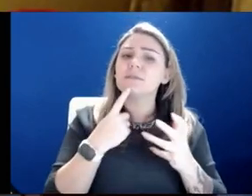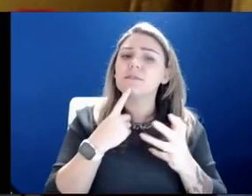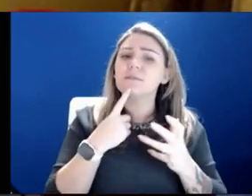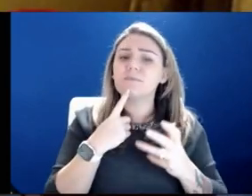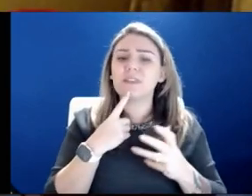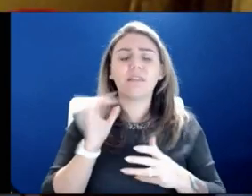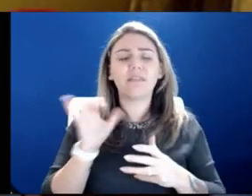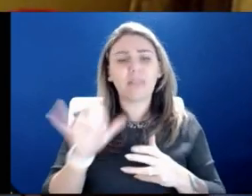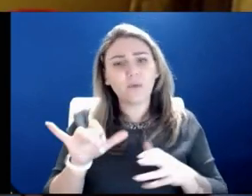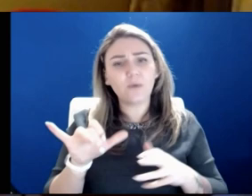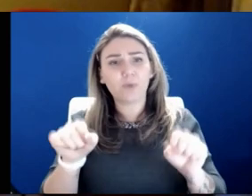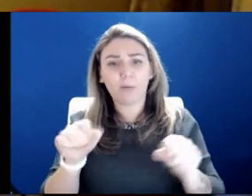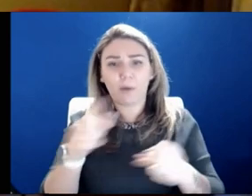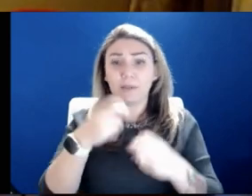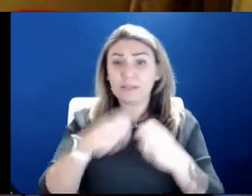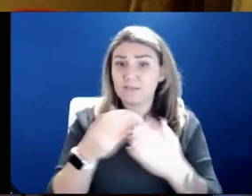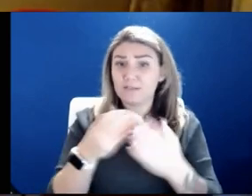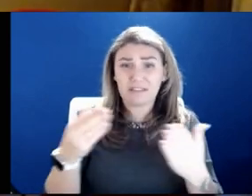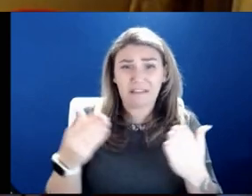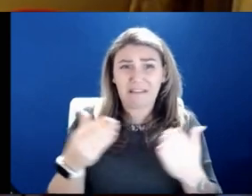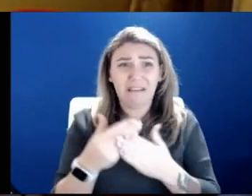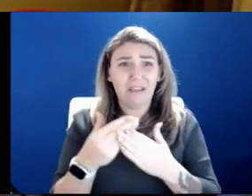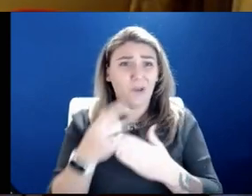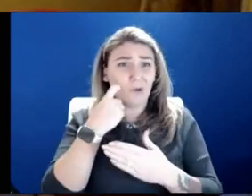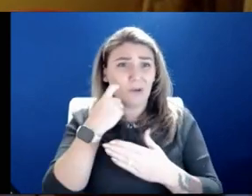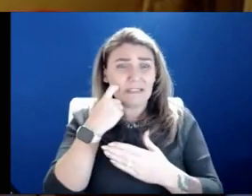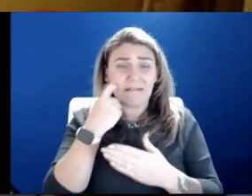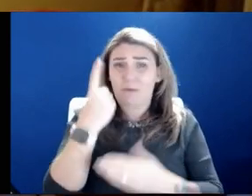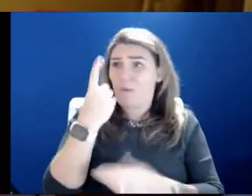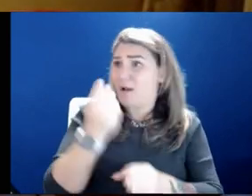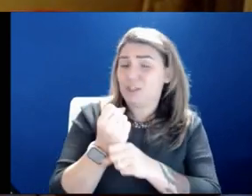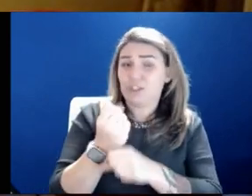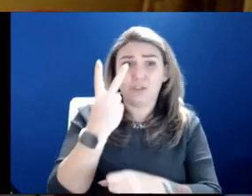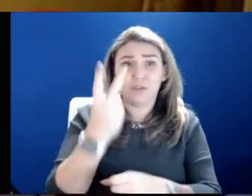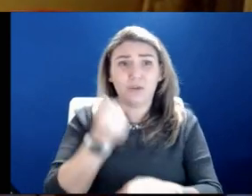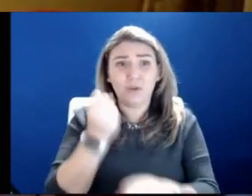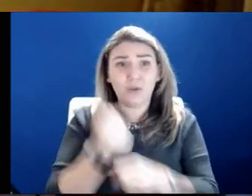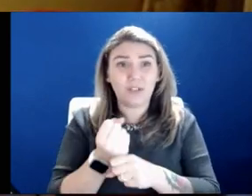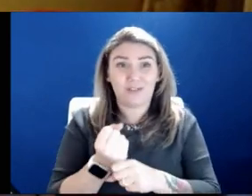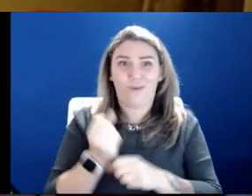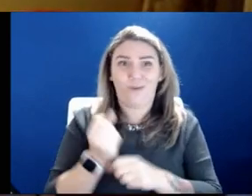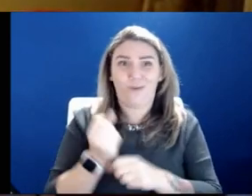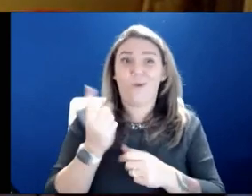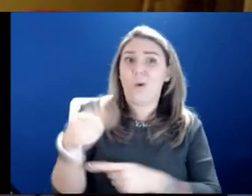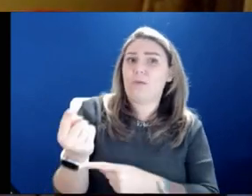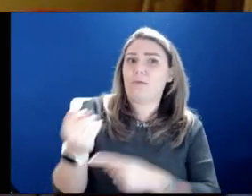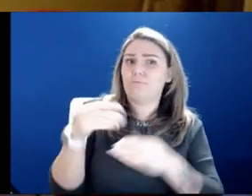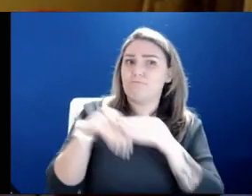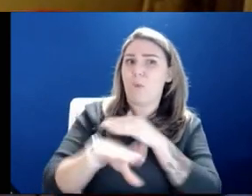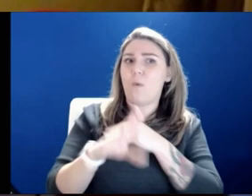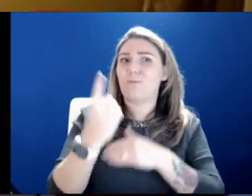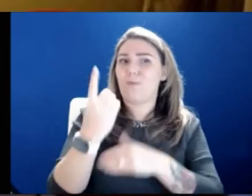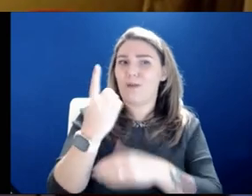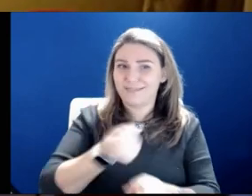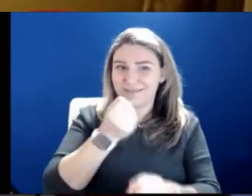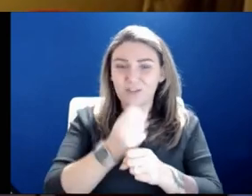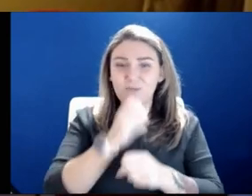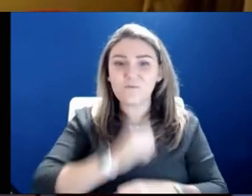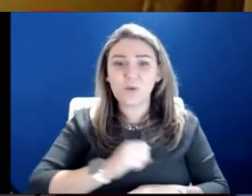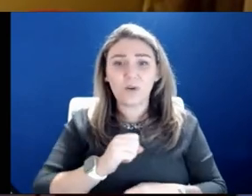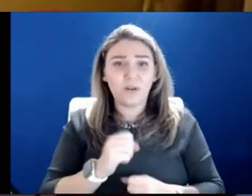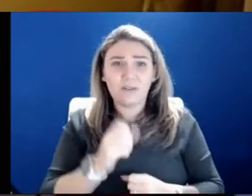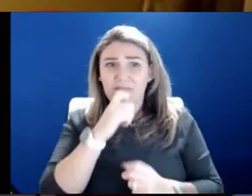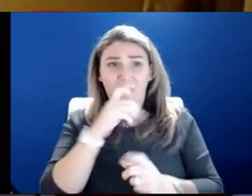probably the toughest thing over the last year to two years. He's only been around for one of them. But, you know, he hasn't really been